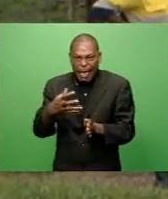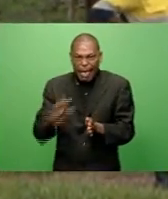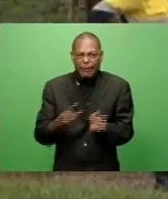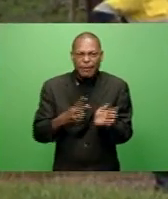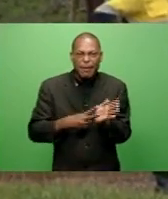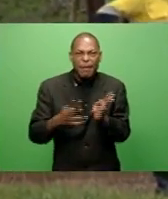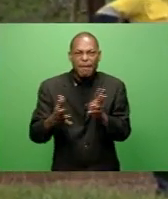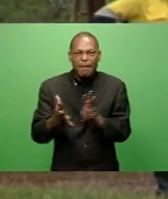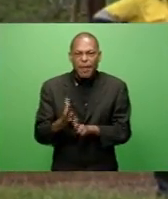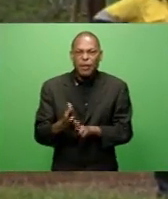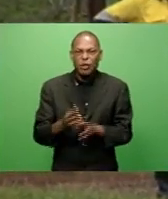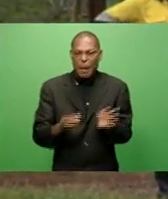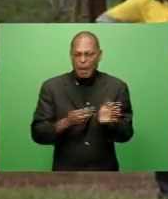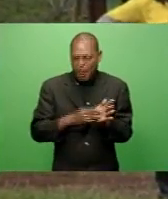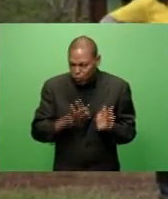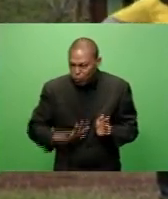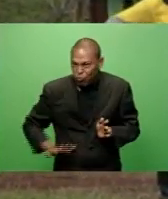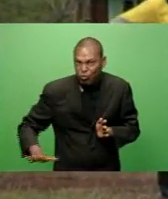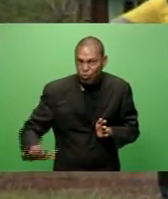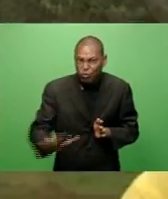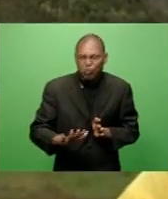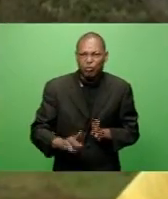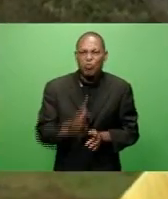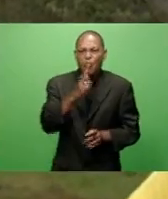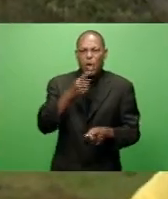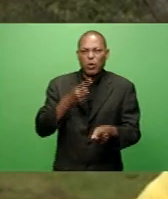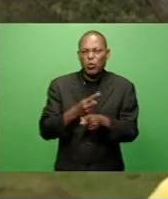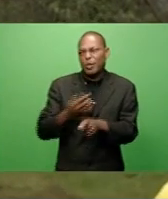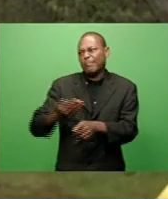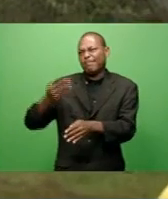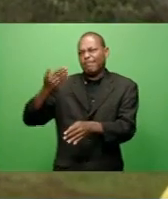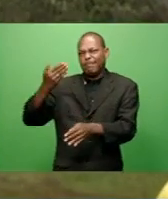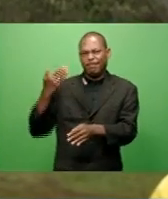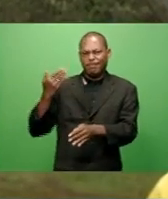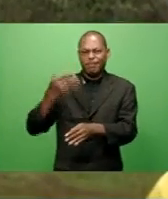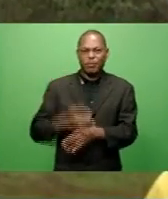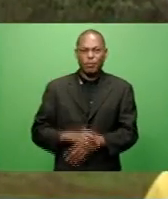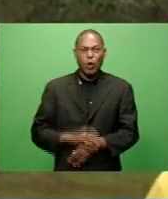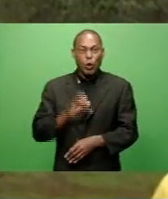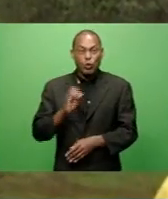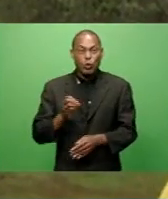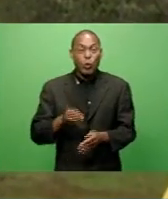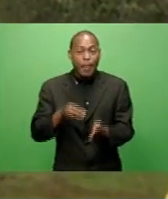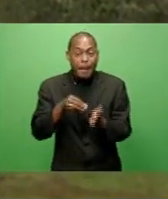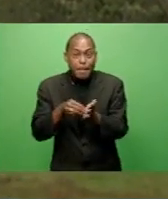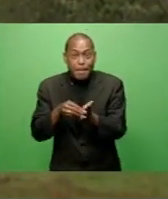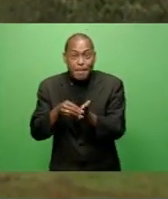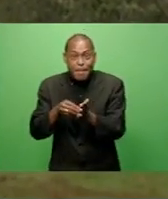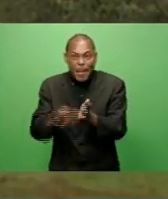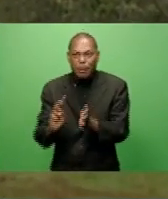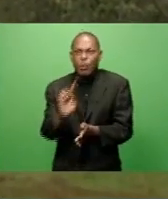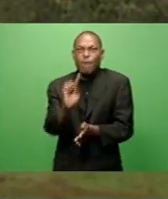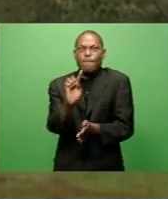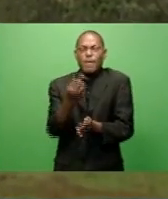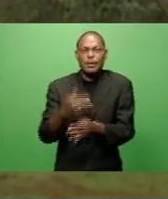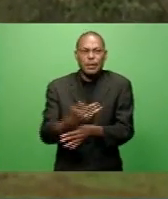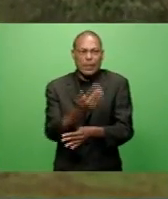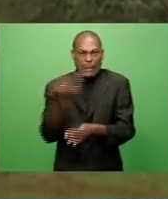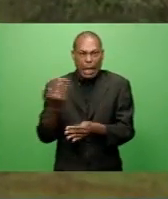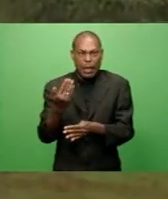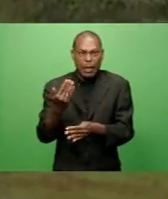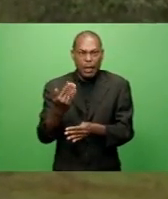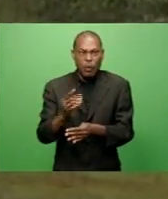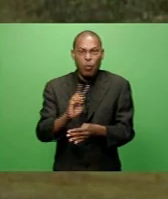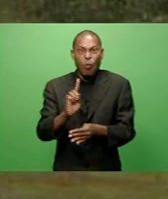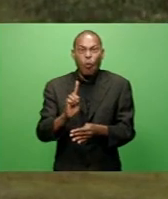Riketi Madhuwata since a week ago. From what we've noticed, we've put markers from our first day, and we've seen that these markers